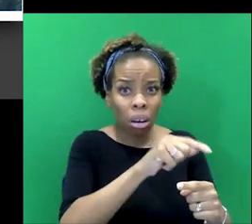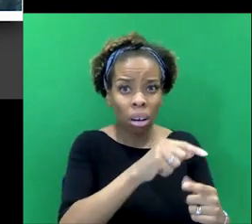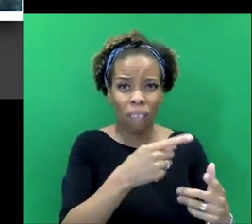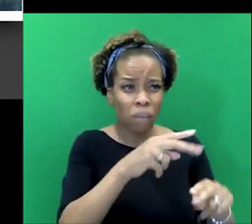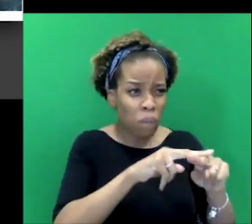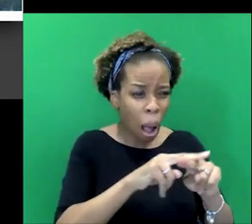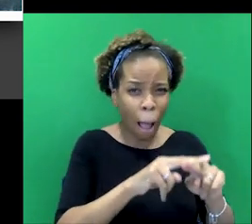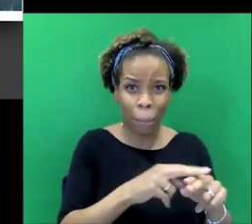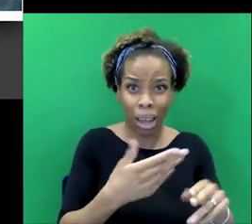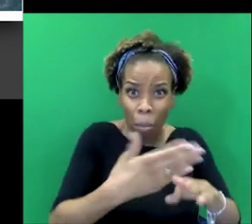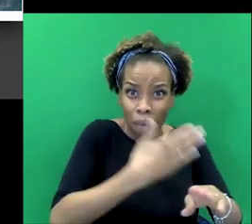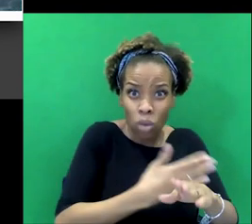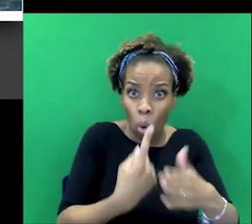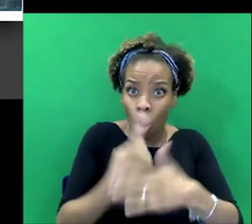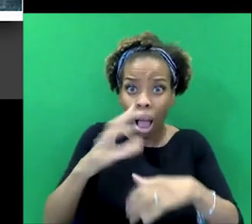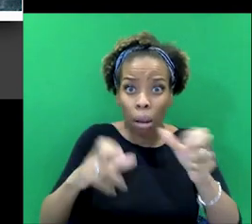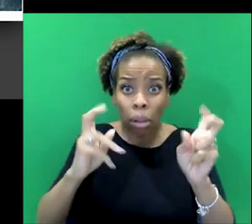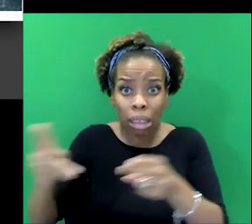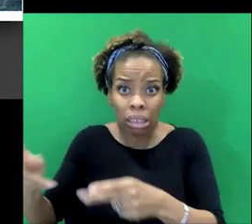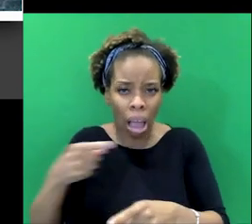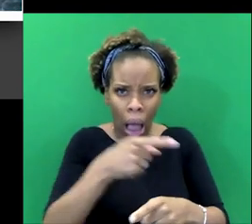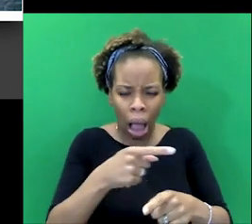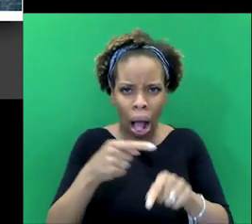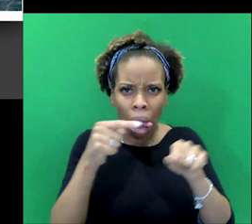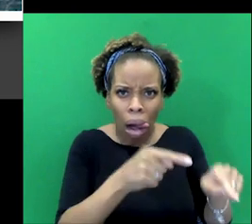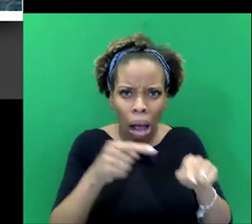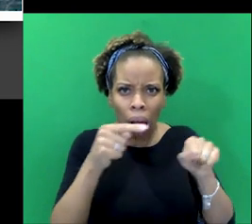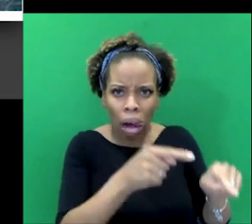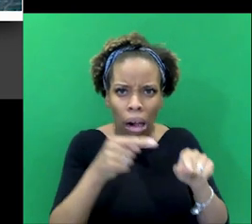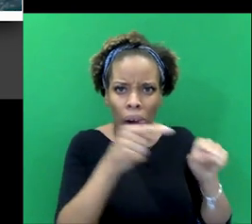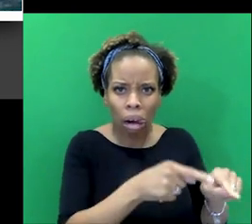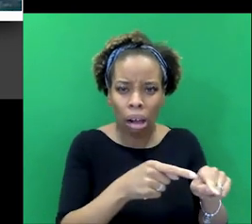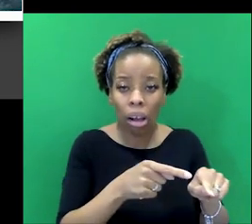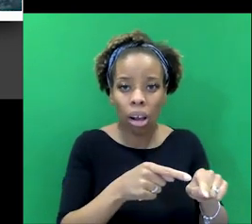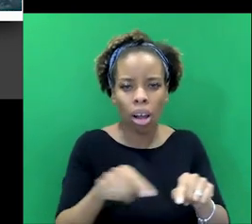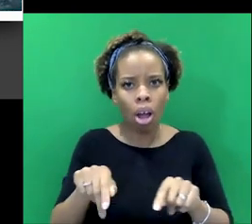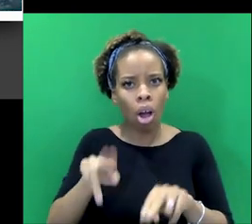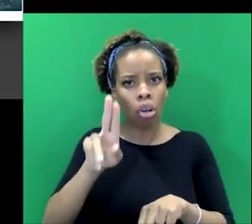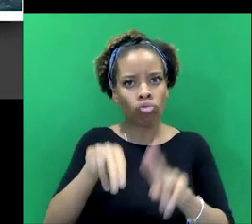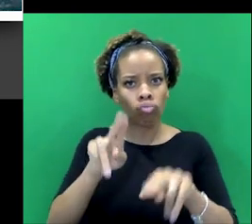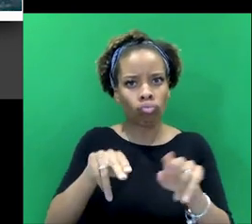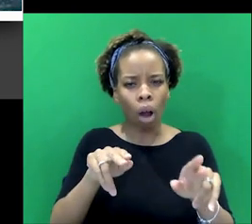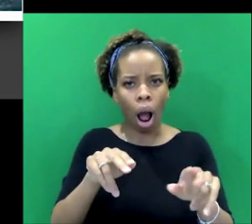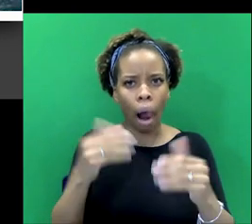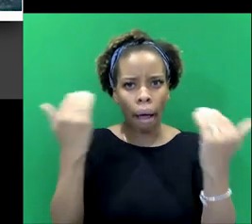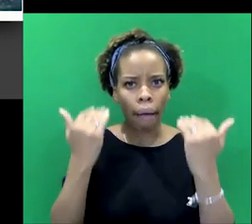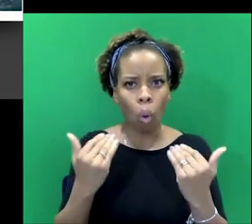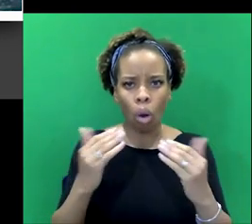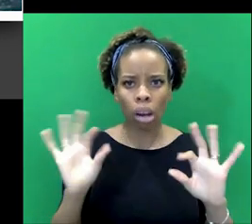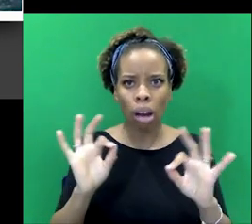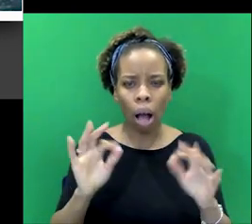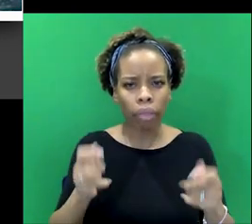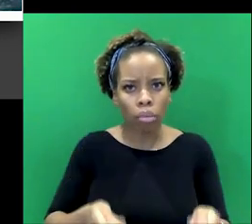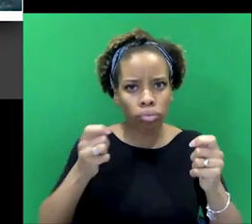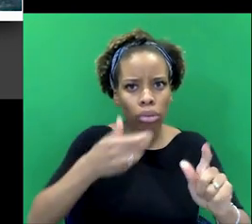before this, these crimes happened. And the fact that these were not brought up at the trial. He says these were absolutely not brought